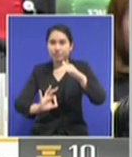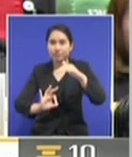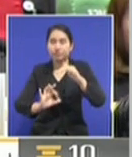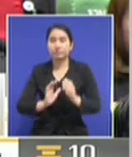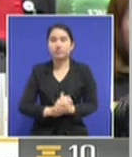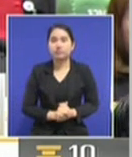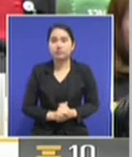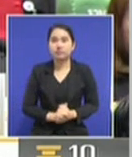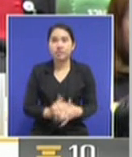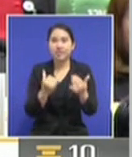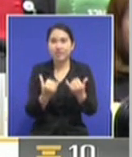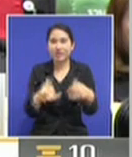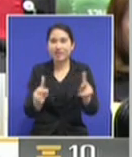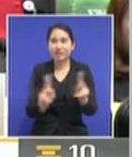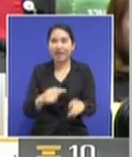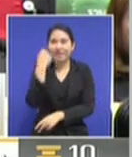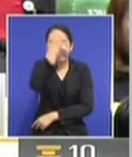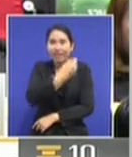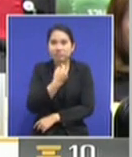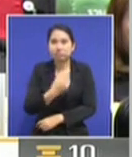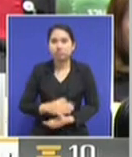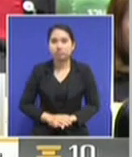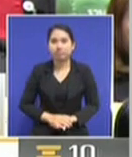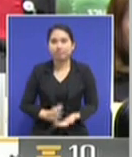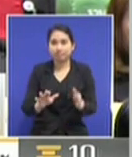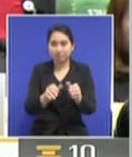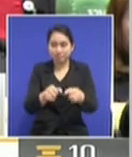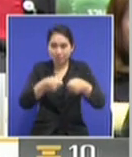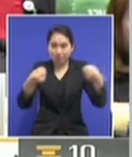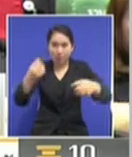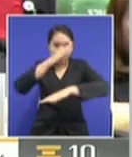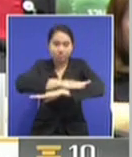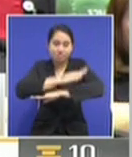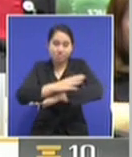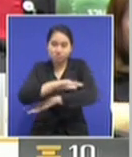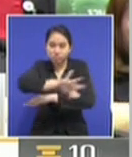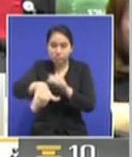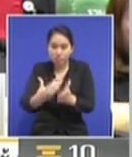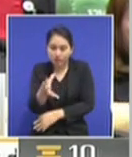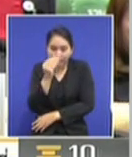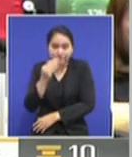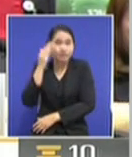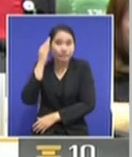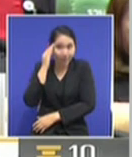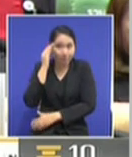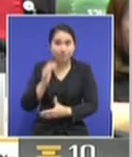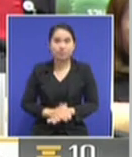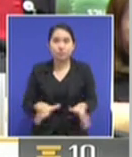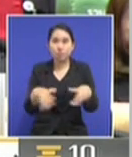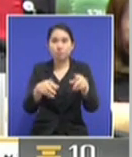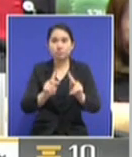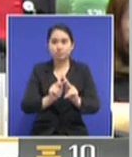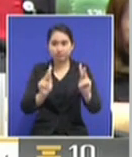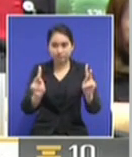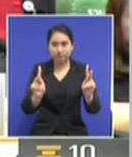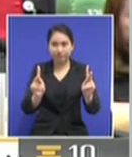than the others? So they're quite cheering for the Khun Thanat Thuan press conference outside. And